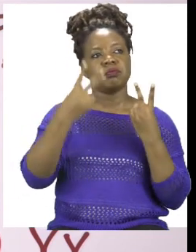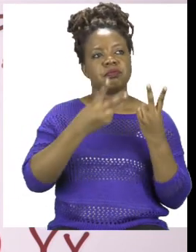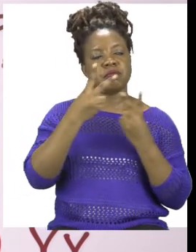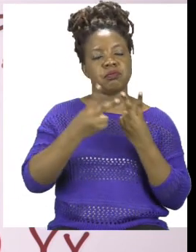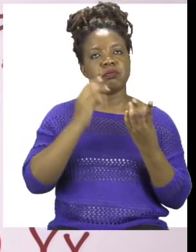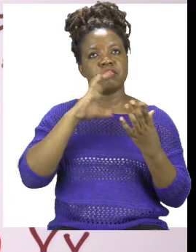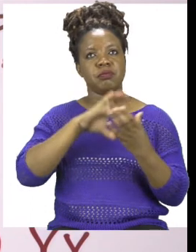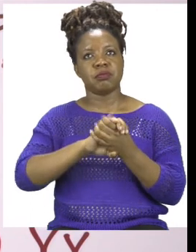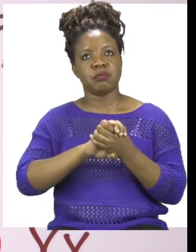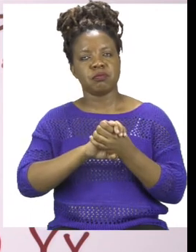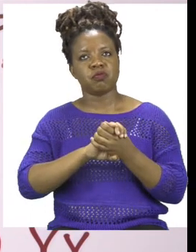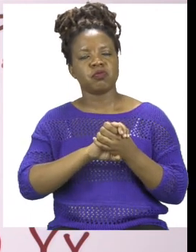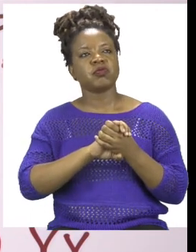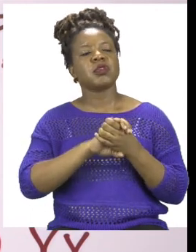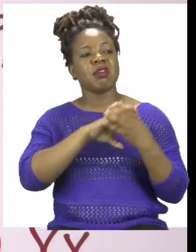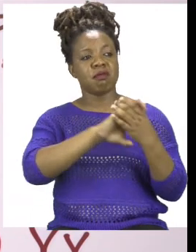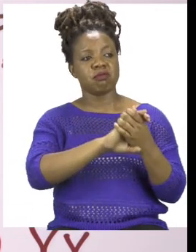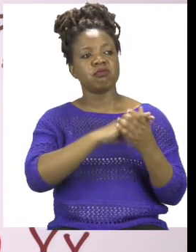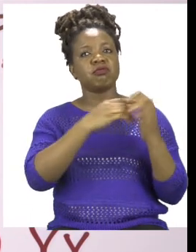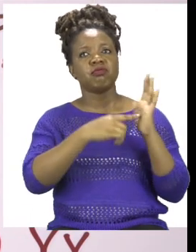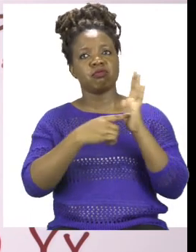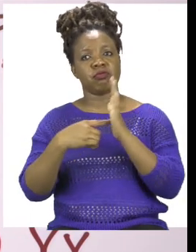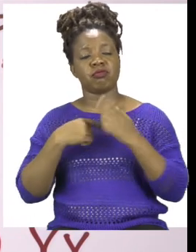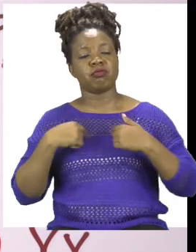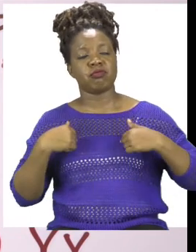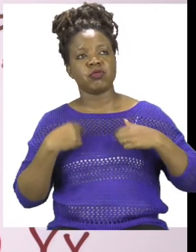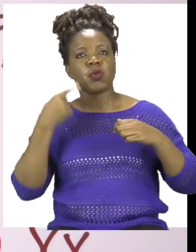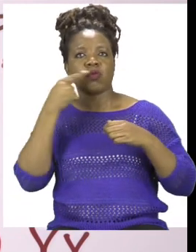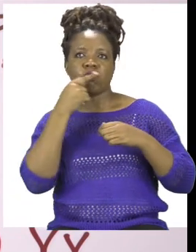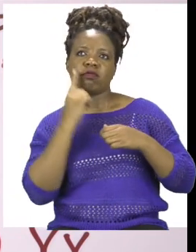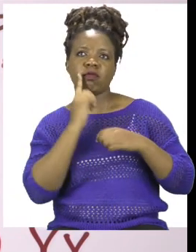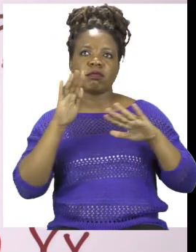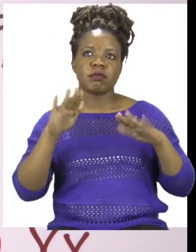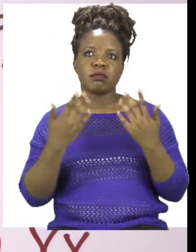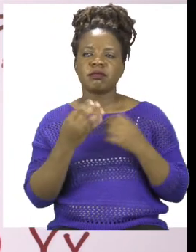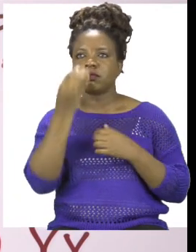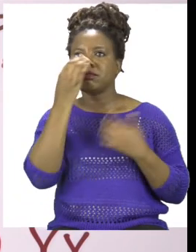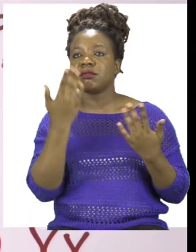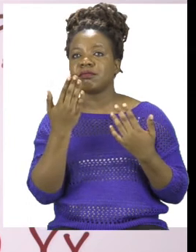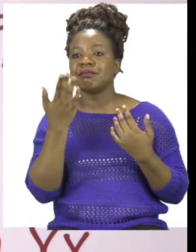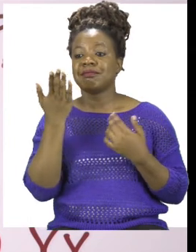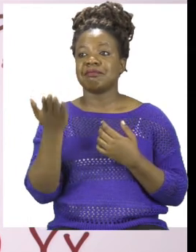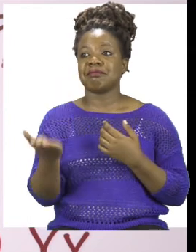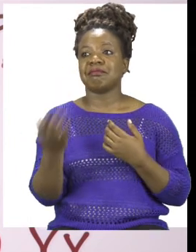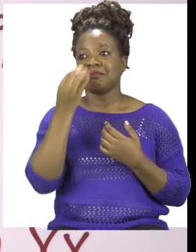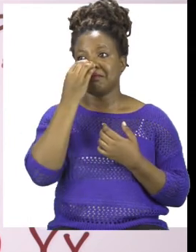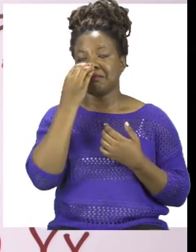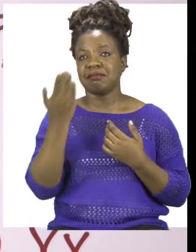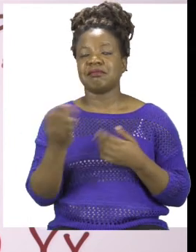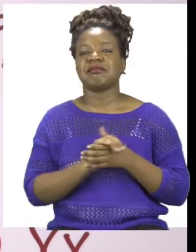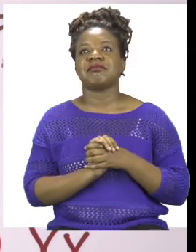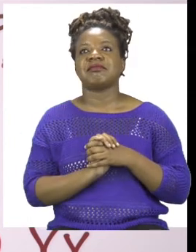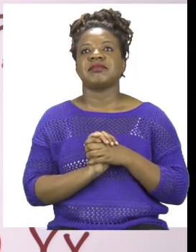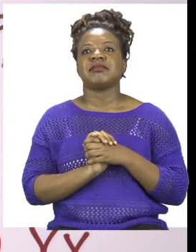us how to brush our teeth nicely. Sosie, are you ready? Wonderful, Sosie. So,